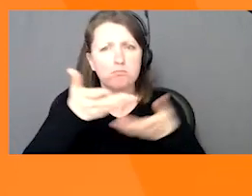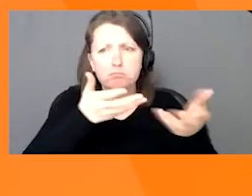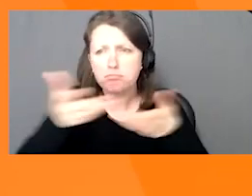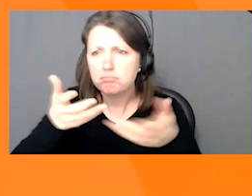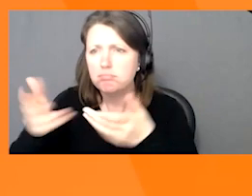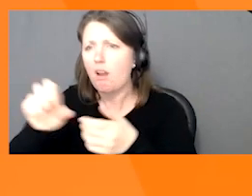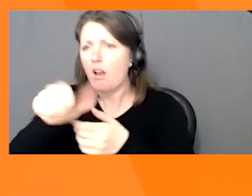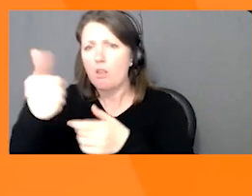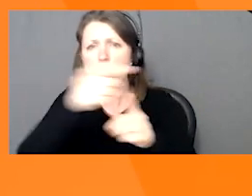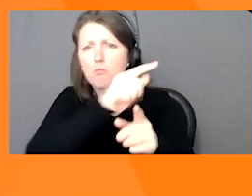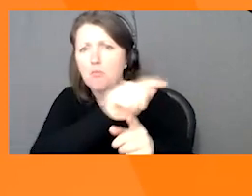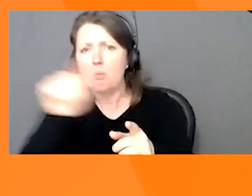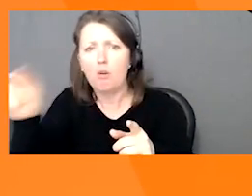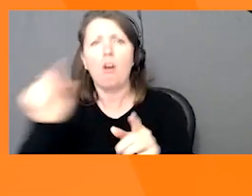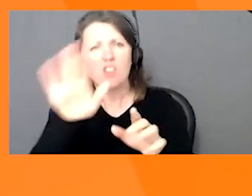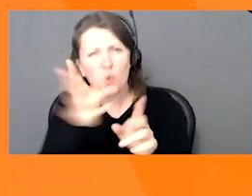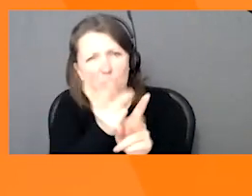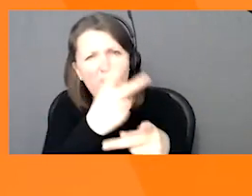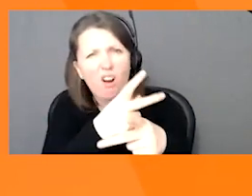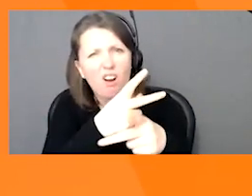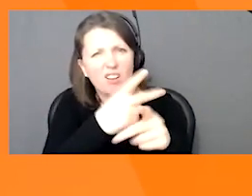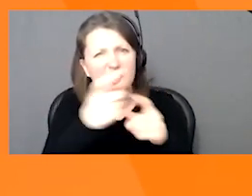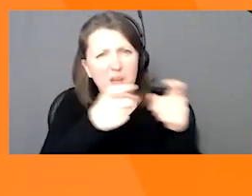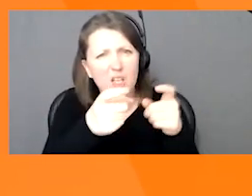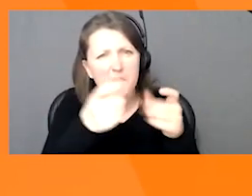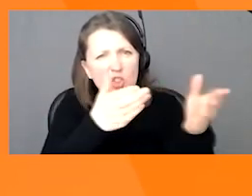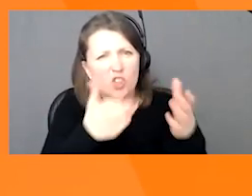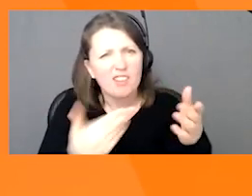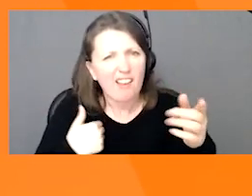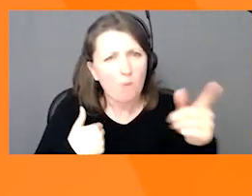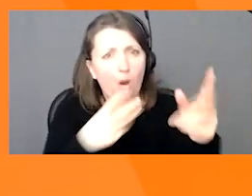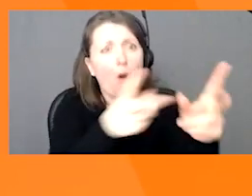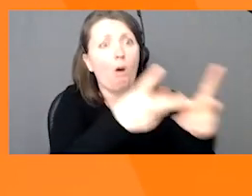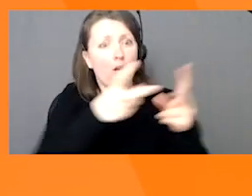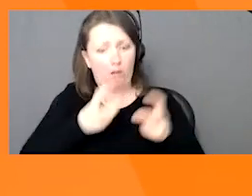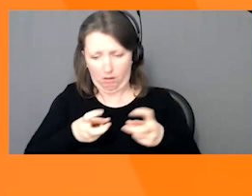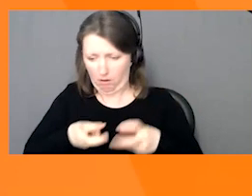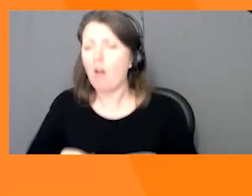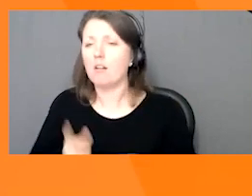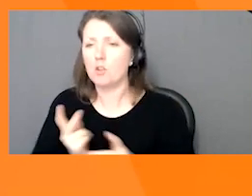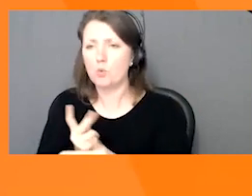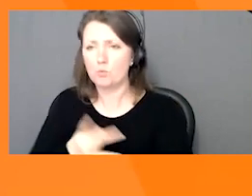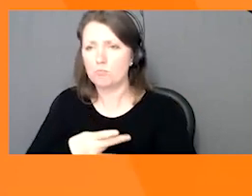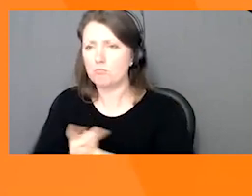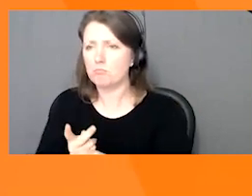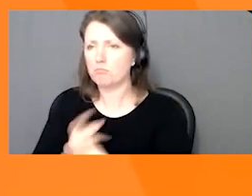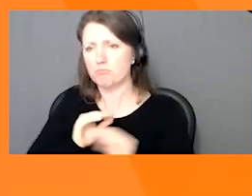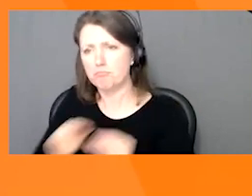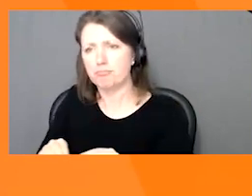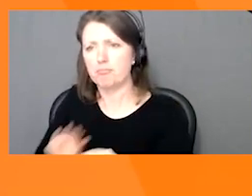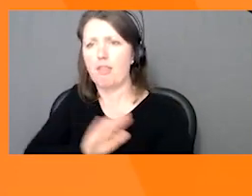use of GS1 Canada product data management services to get products onto shelves and into consumers' hands faster.